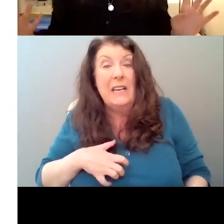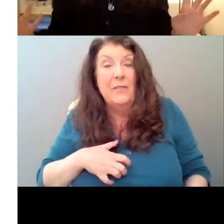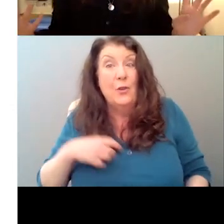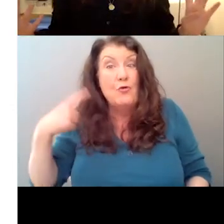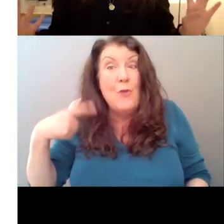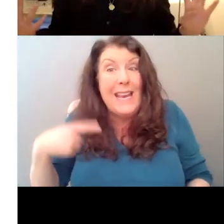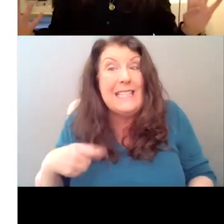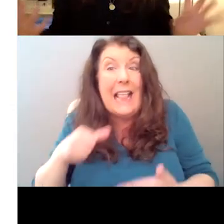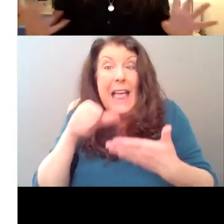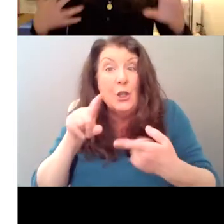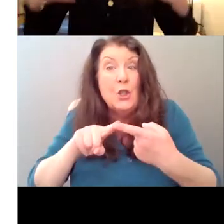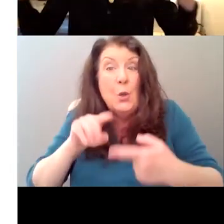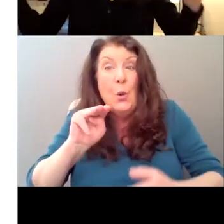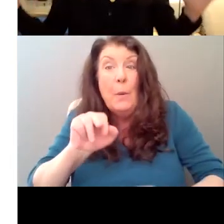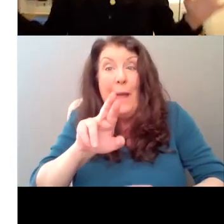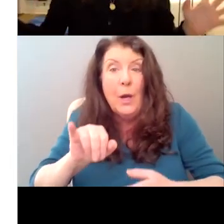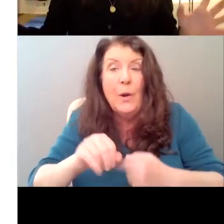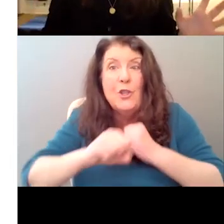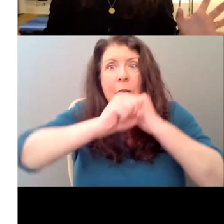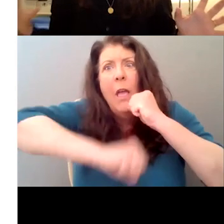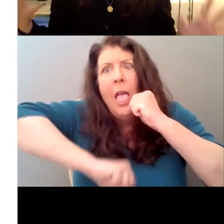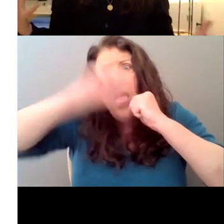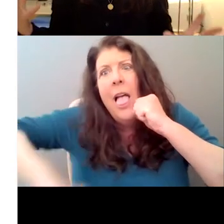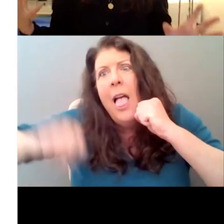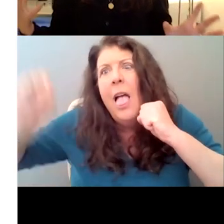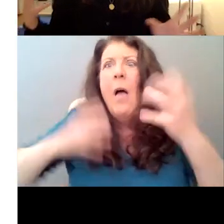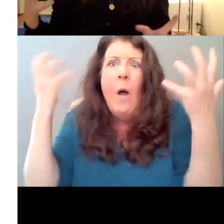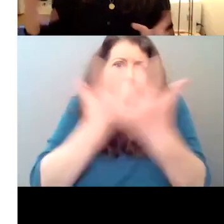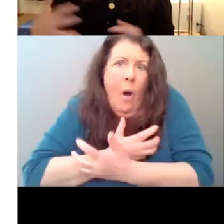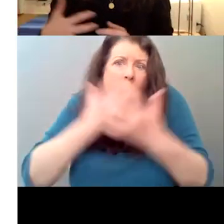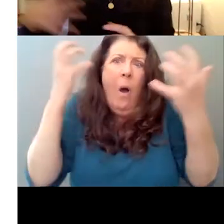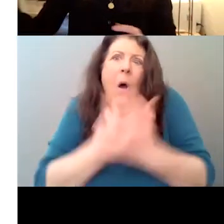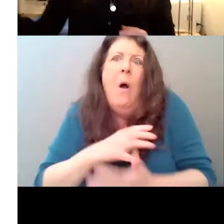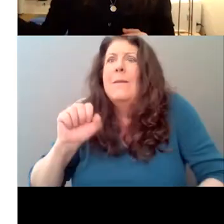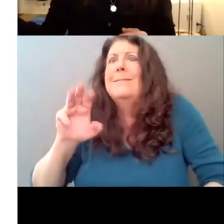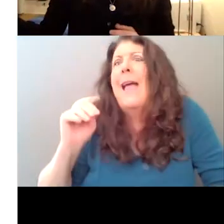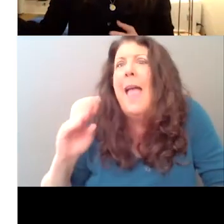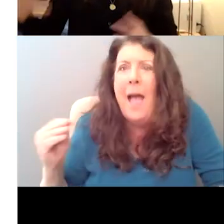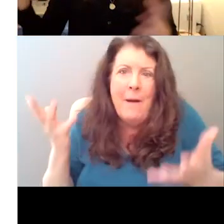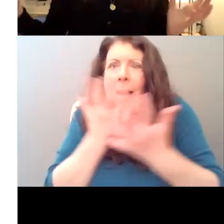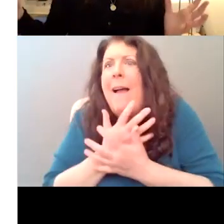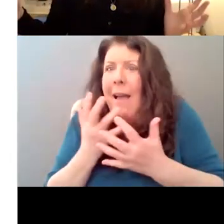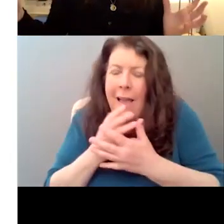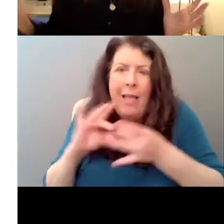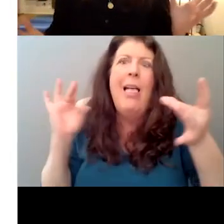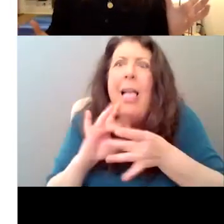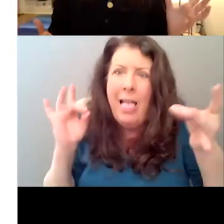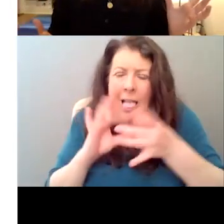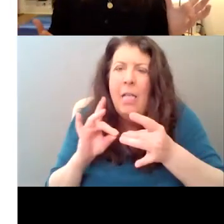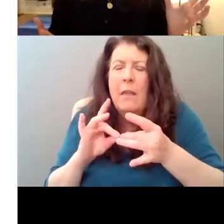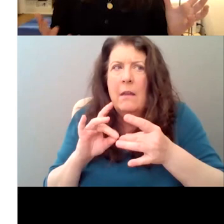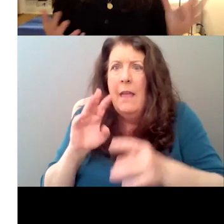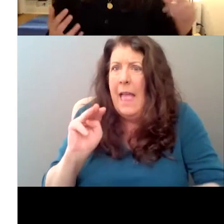overboard in describing how wonderful it is. Every time Sam Bowles comes to visit. Meanwhile, Mary's at home with like their 10 kids